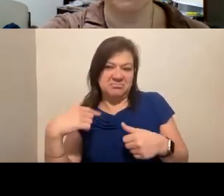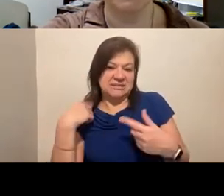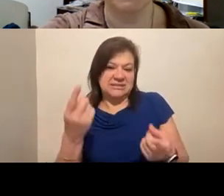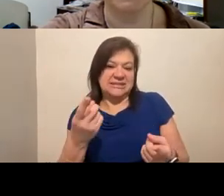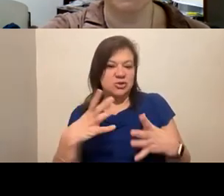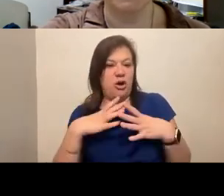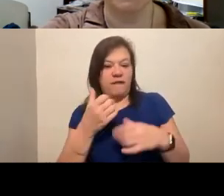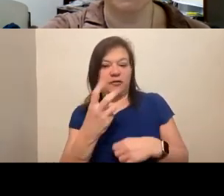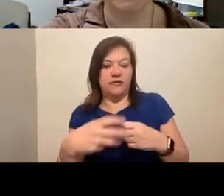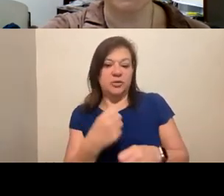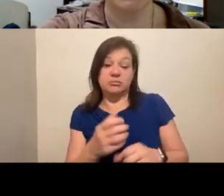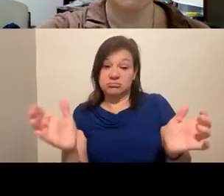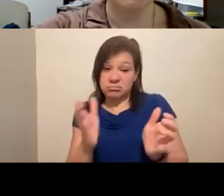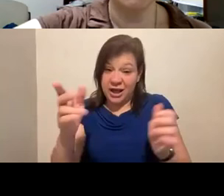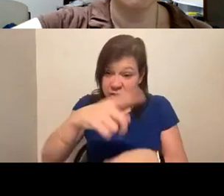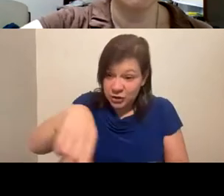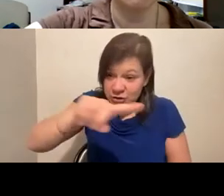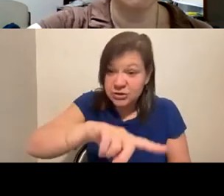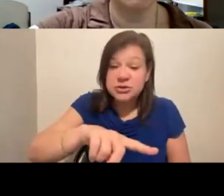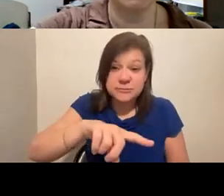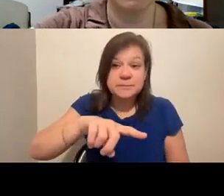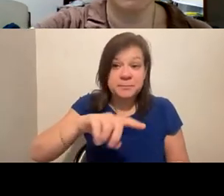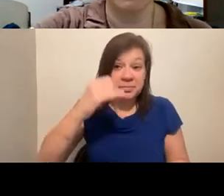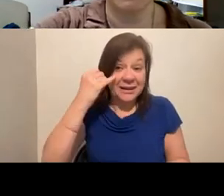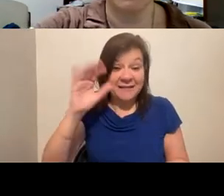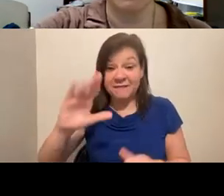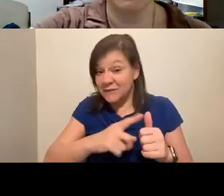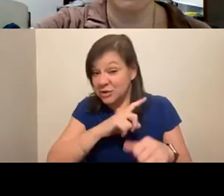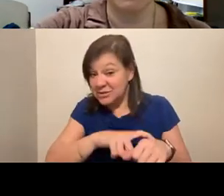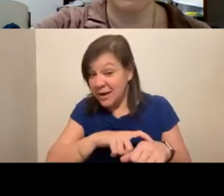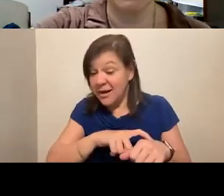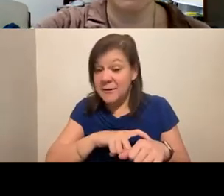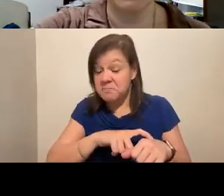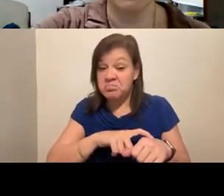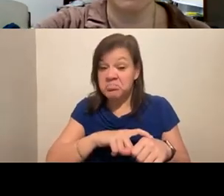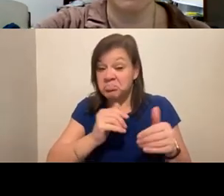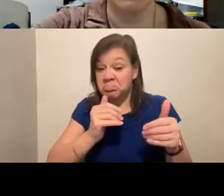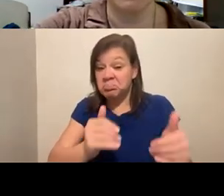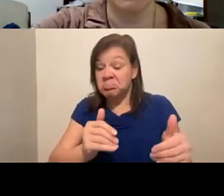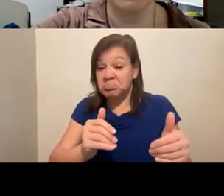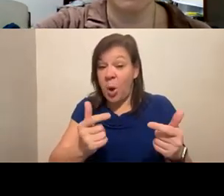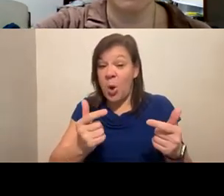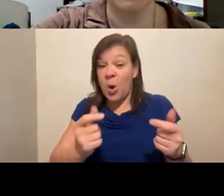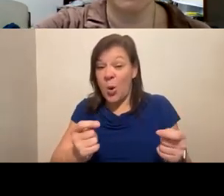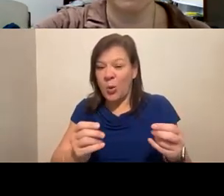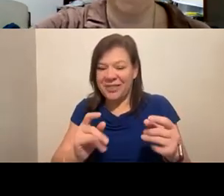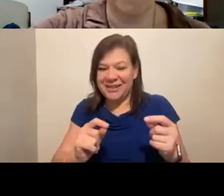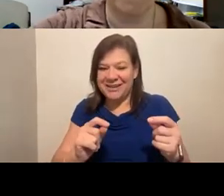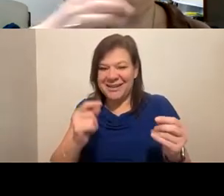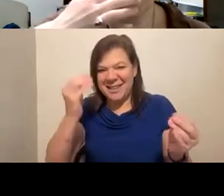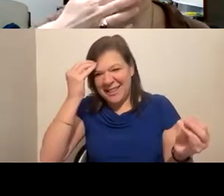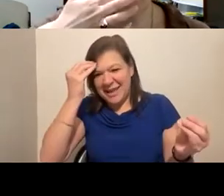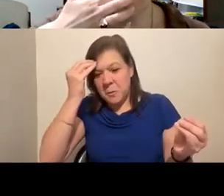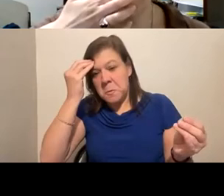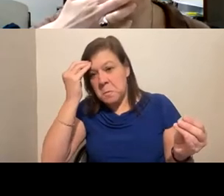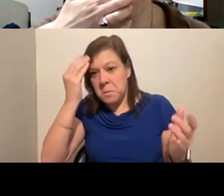And I would encourage everybody, if this is your first time, you know, go with a mind to thinking about, okay, well, maybe if I